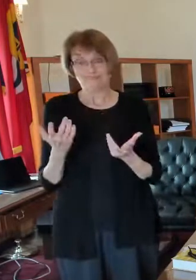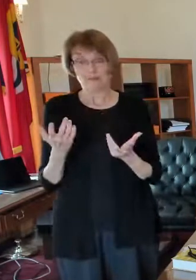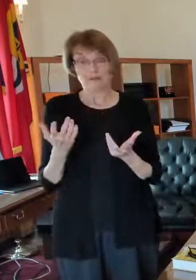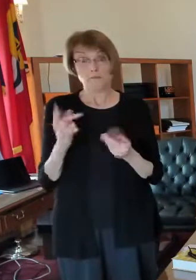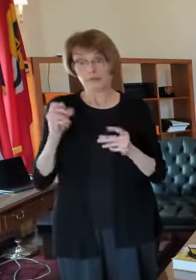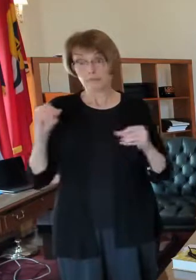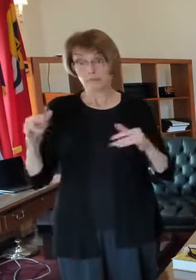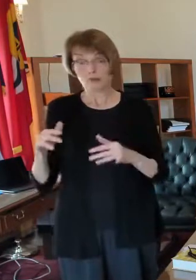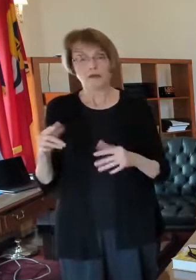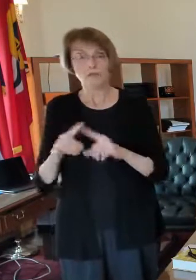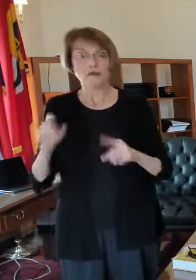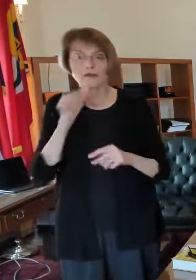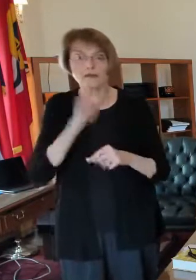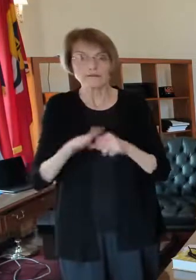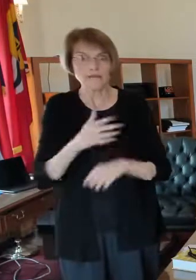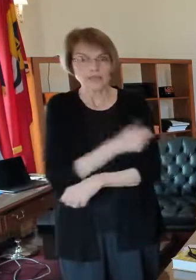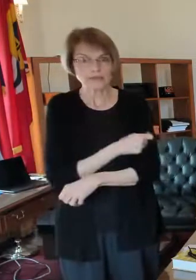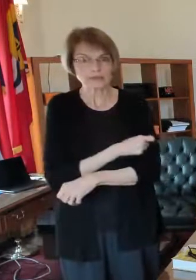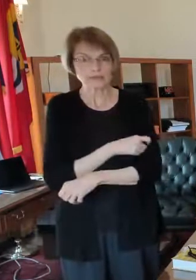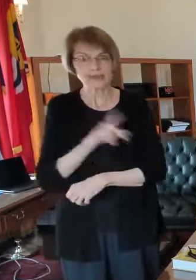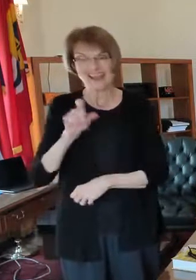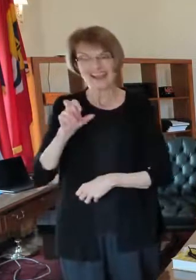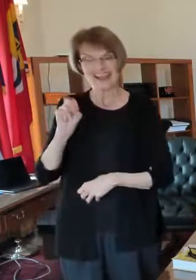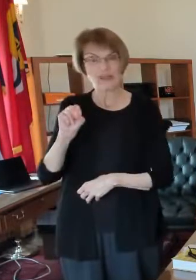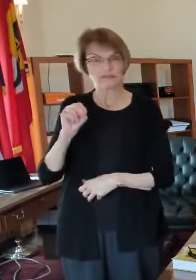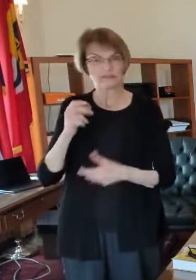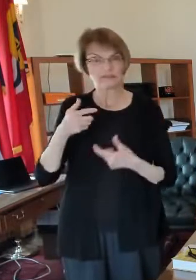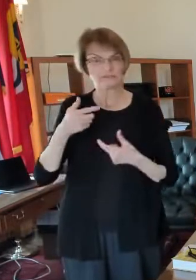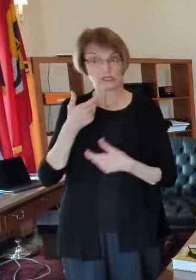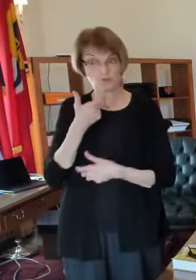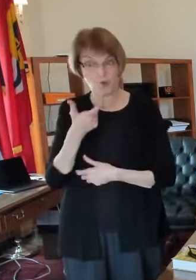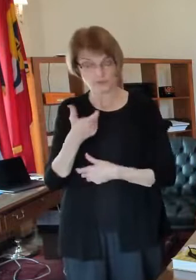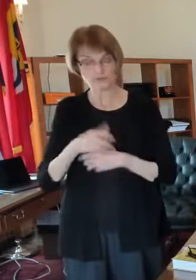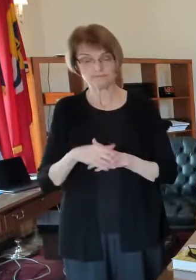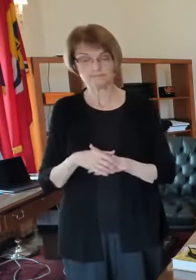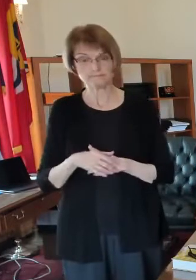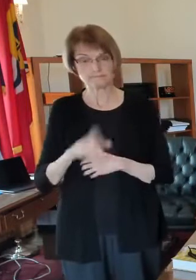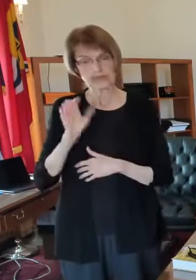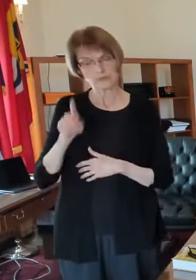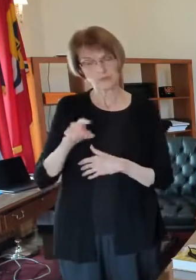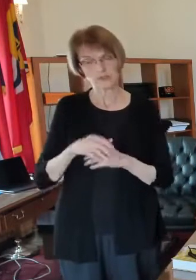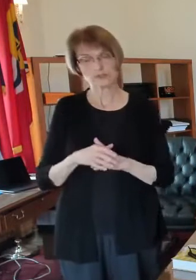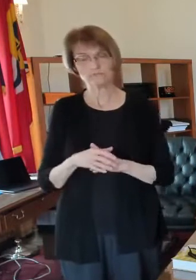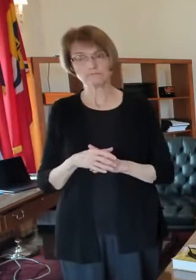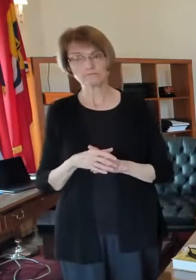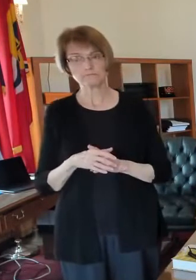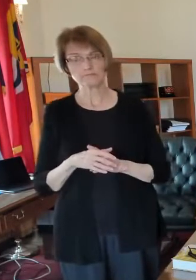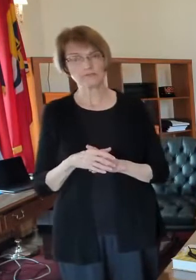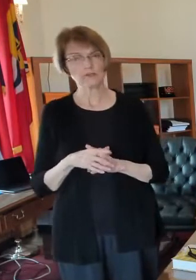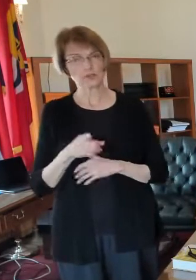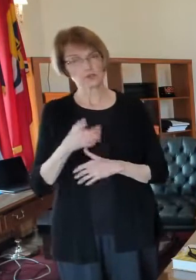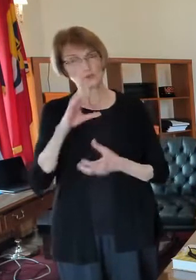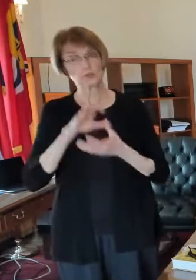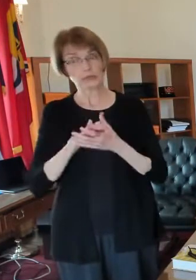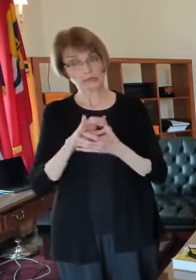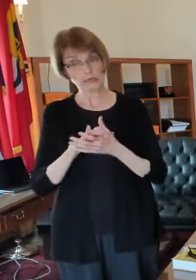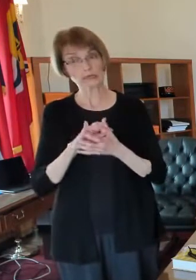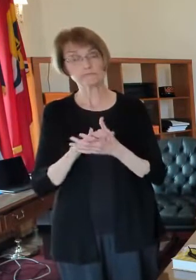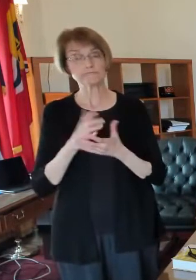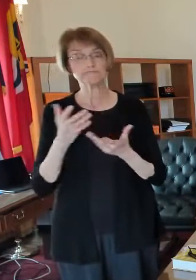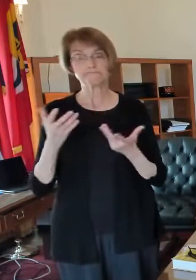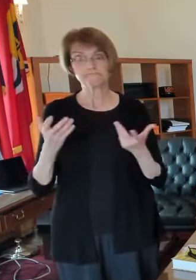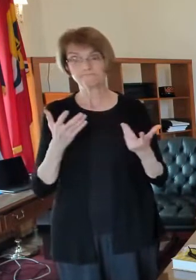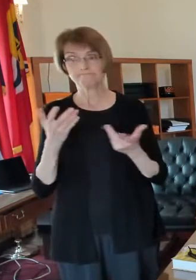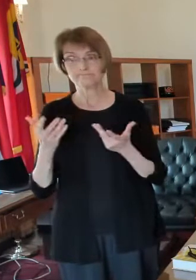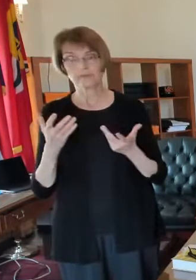uh kevin's question who's watching um do you feel like the distribution of vaccine has been equitable compared